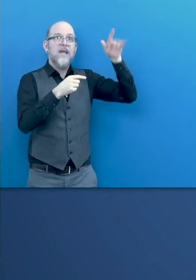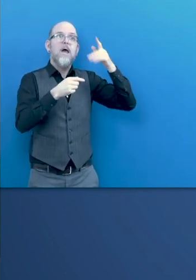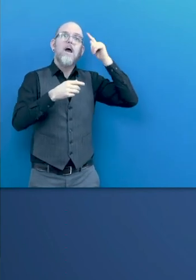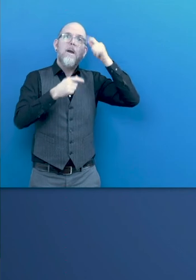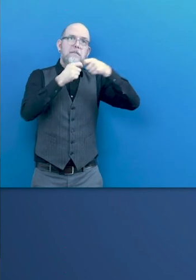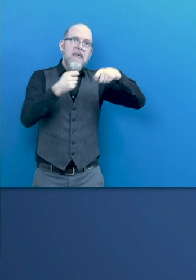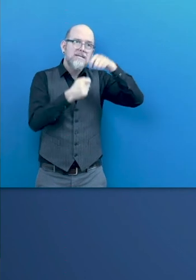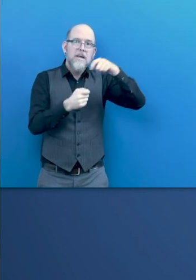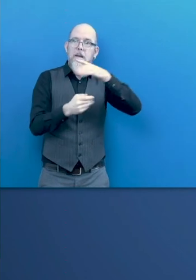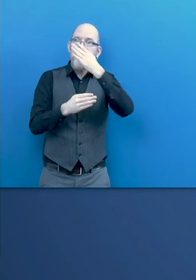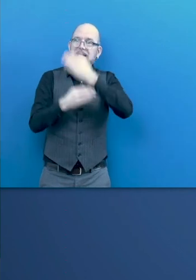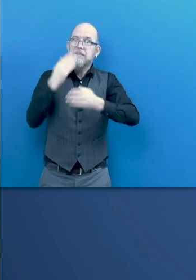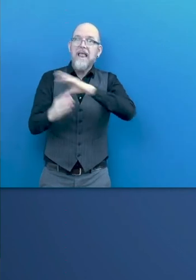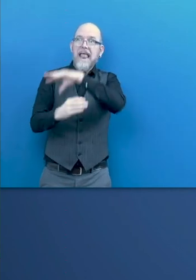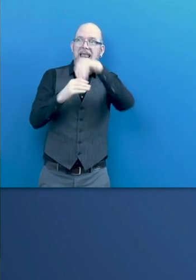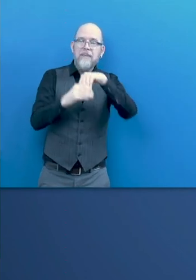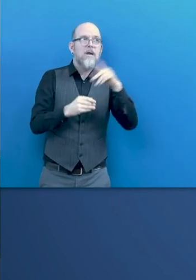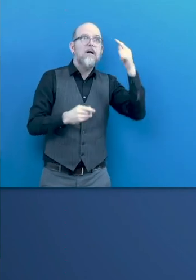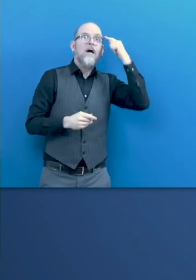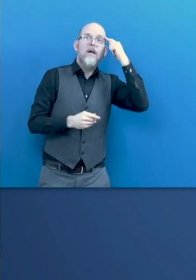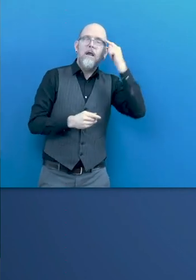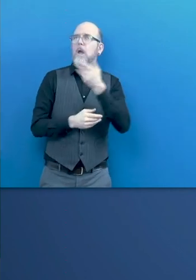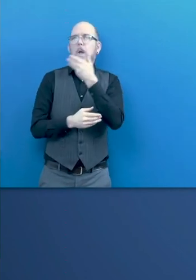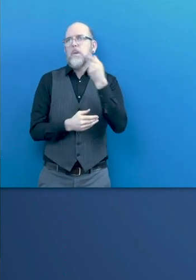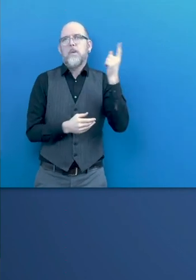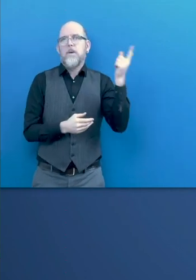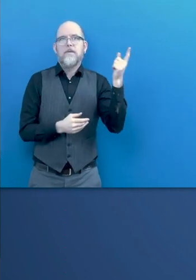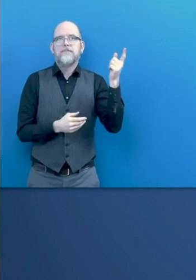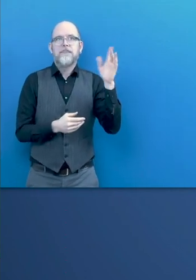the actions must be taken right now, from today.